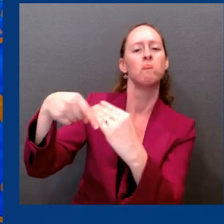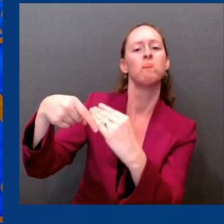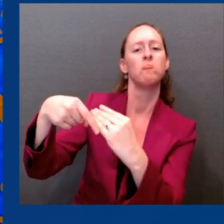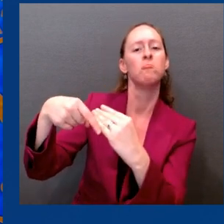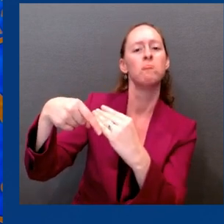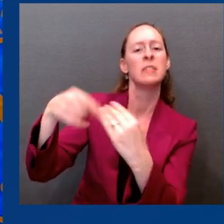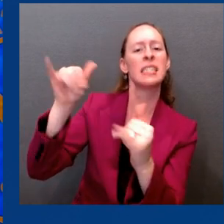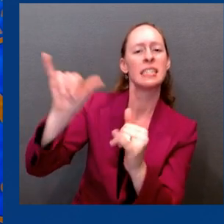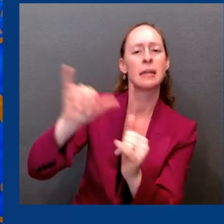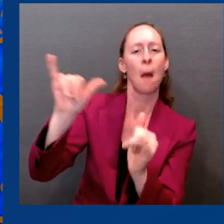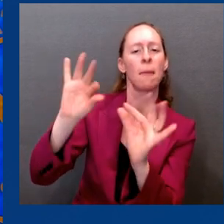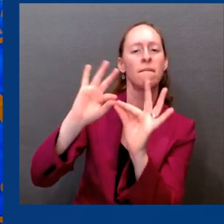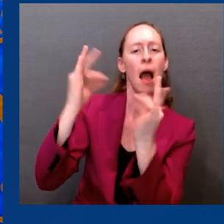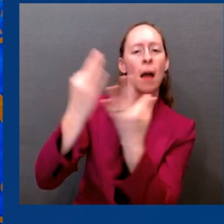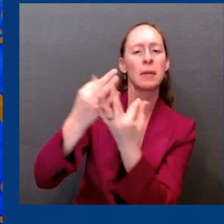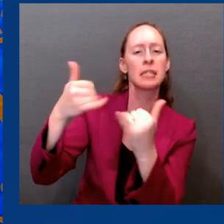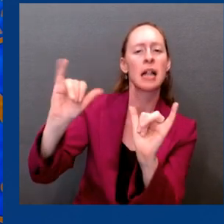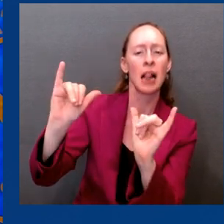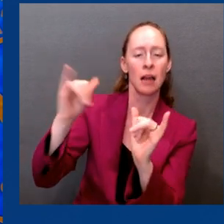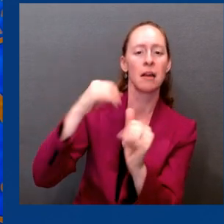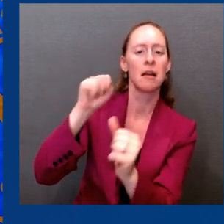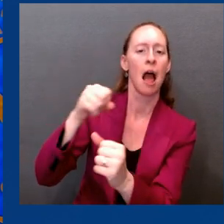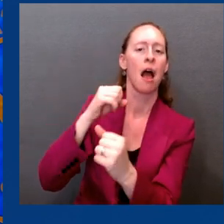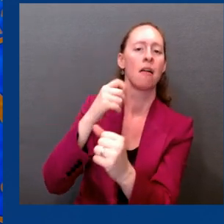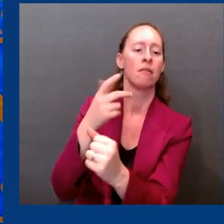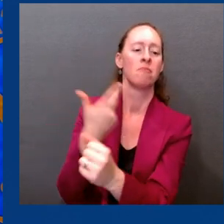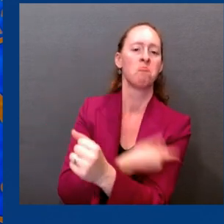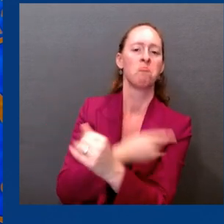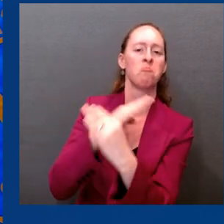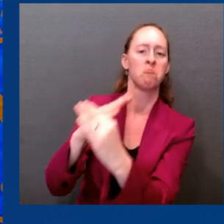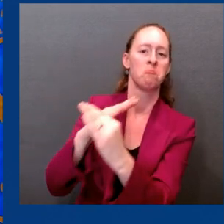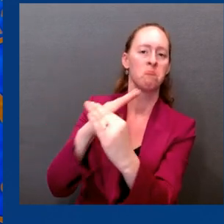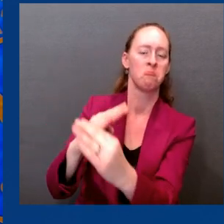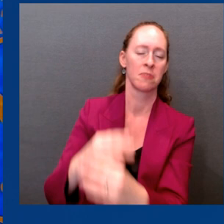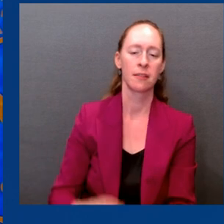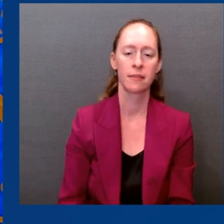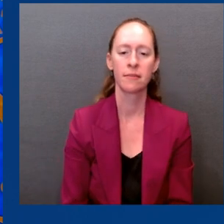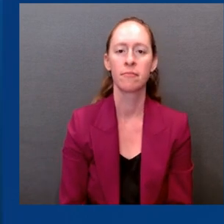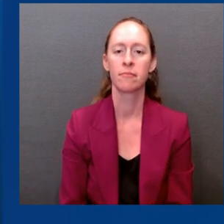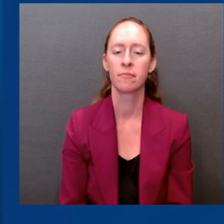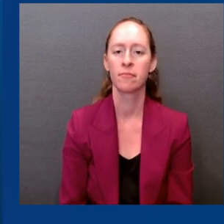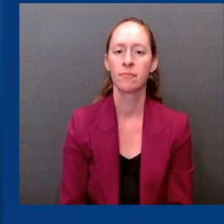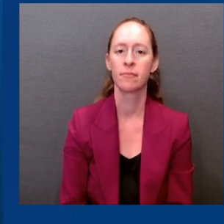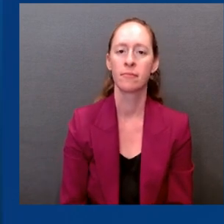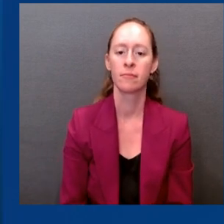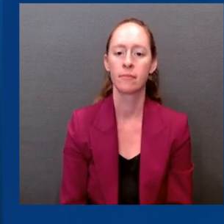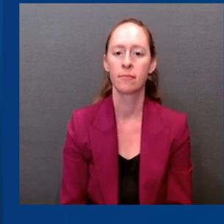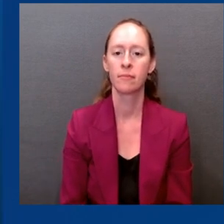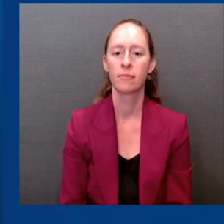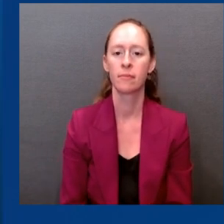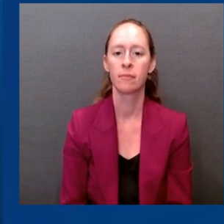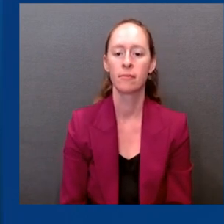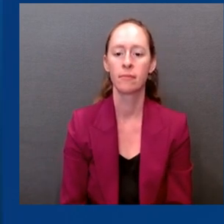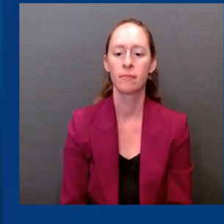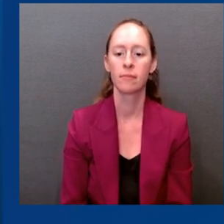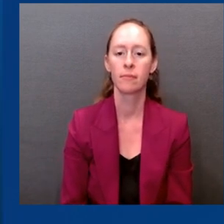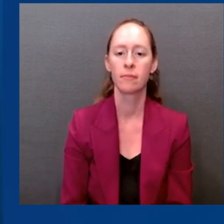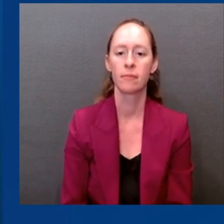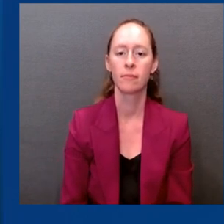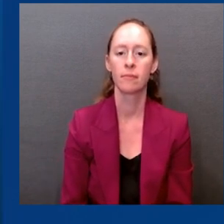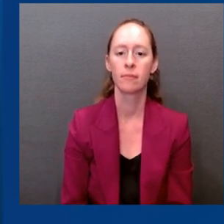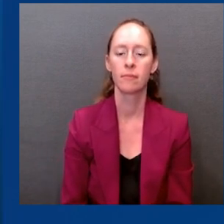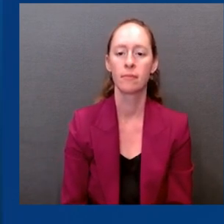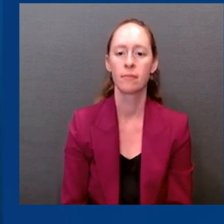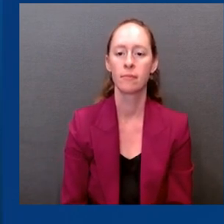out there as the dominant variant. And if I might just add, you know, one of the very reasons for this bivalent vaccine